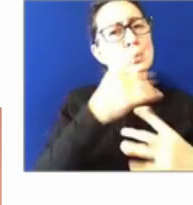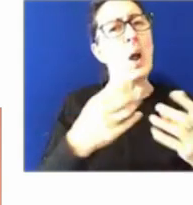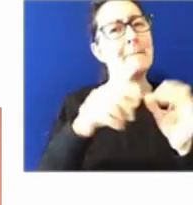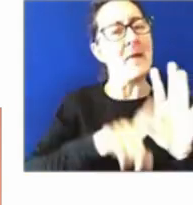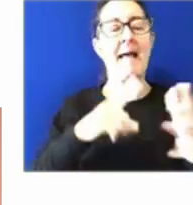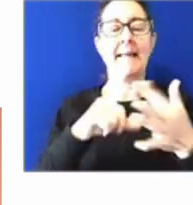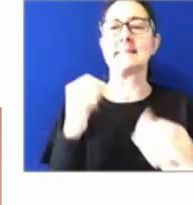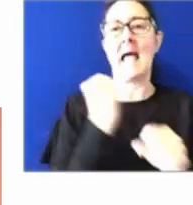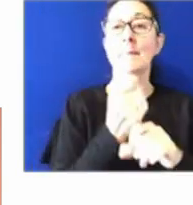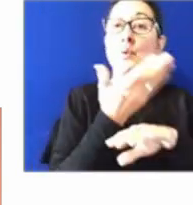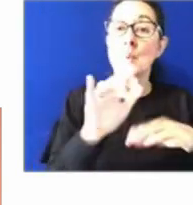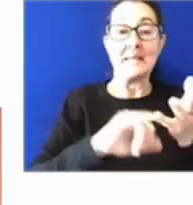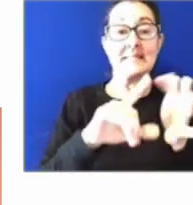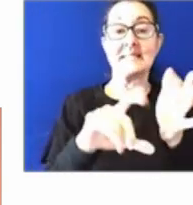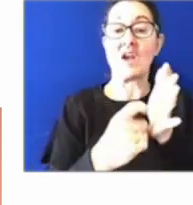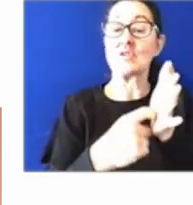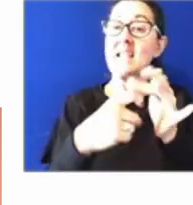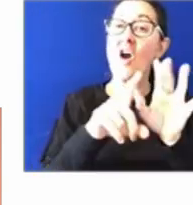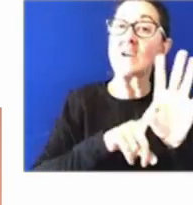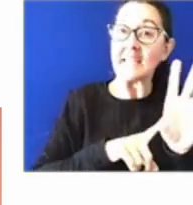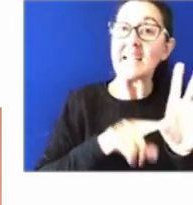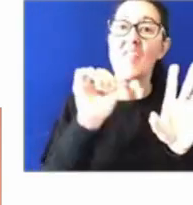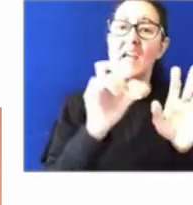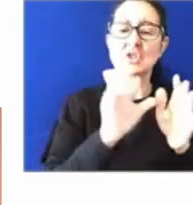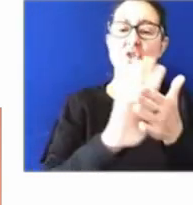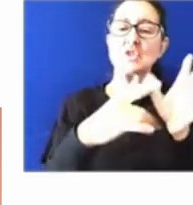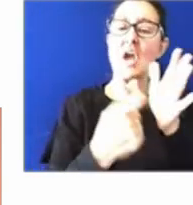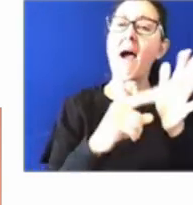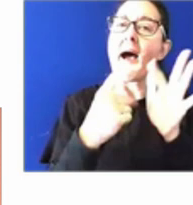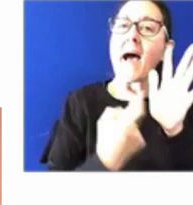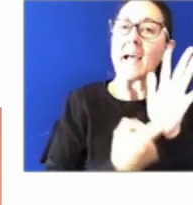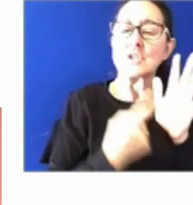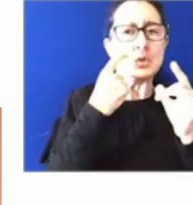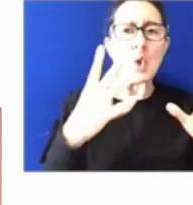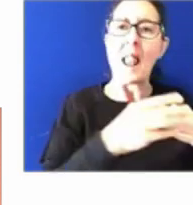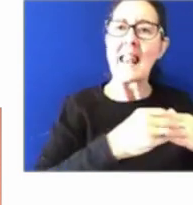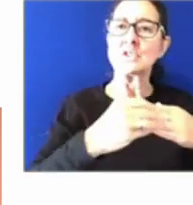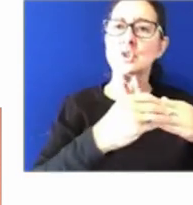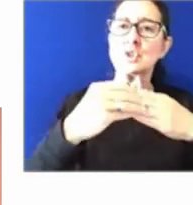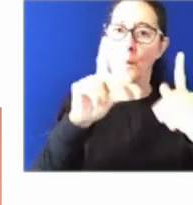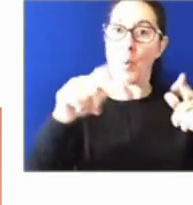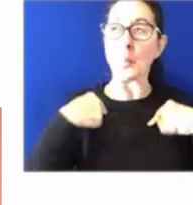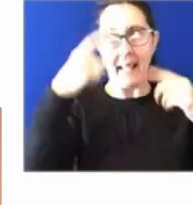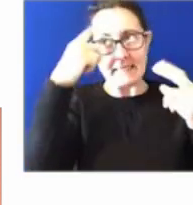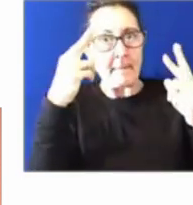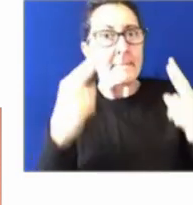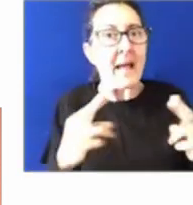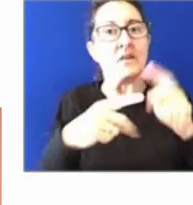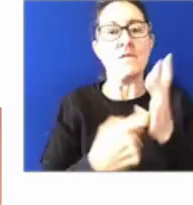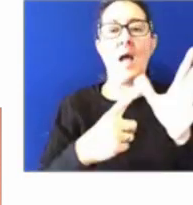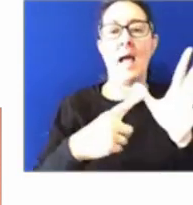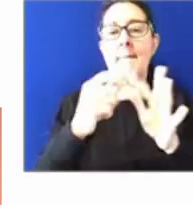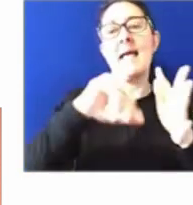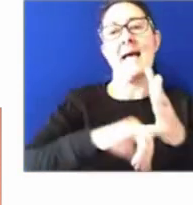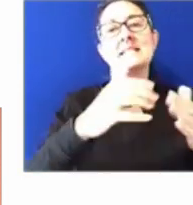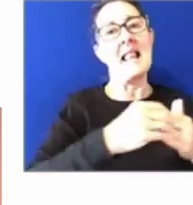of Leadership Behaviours sets out the expectations we have for APS leadership. The Commission